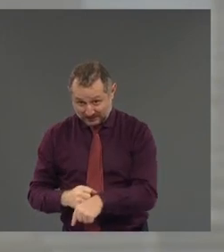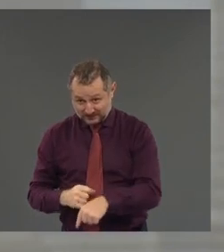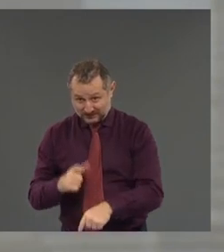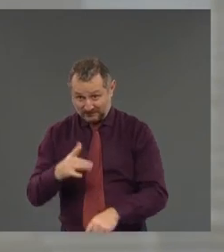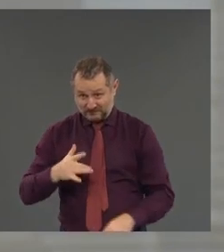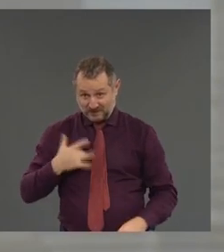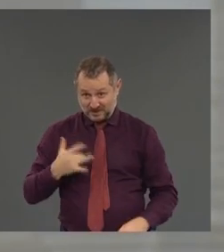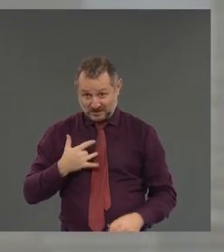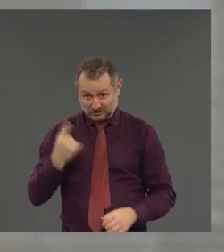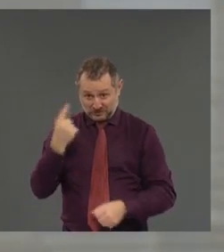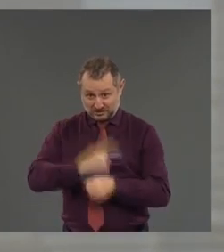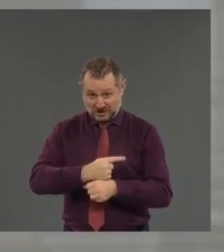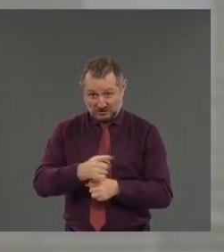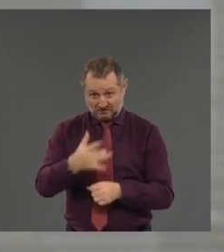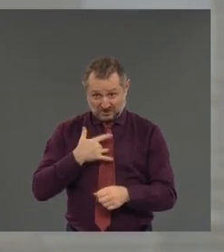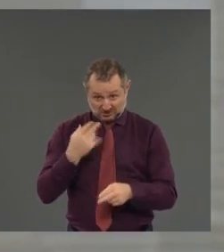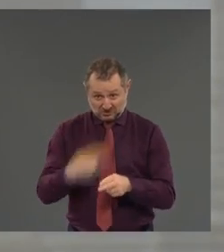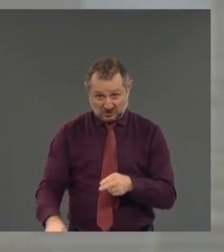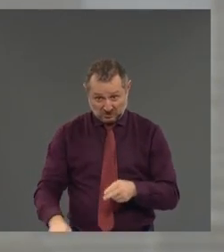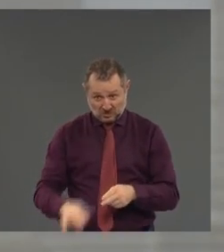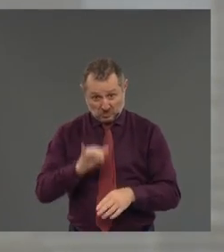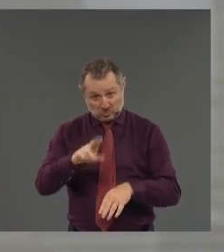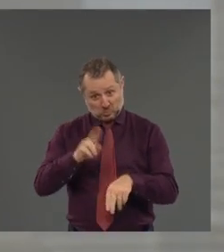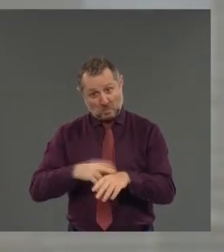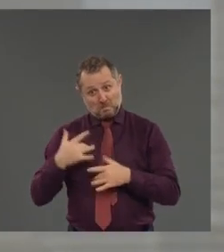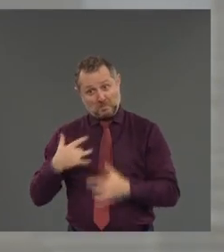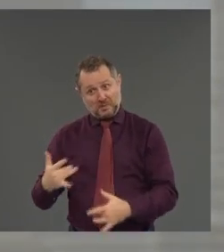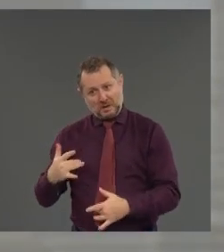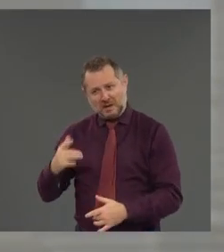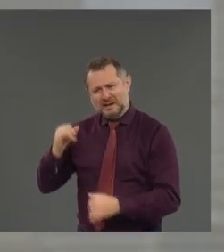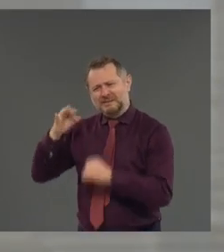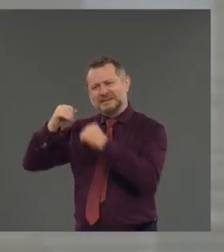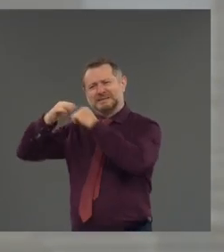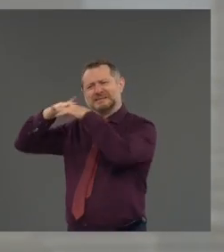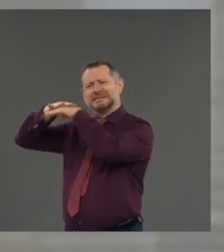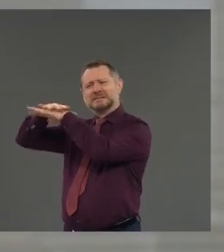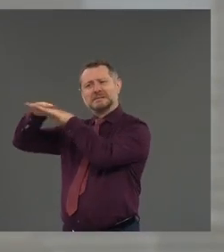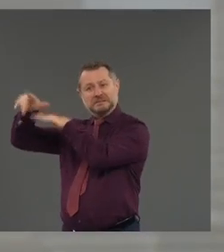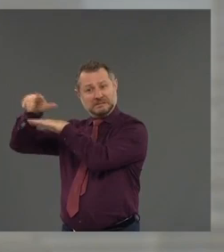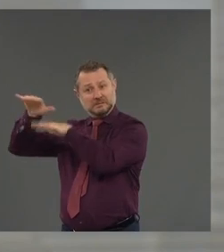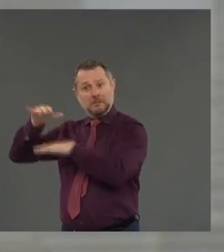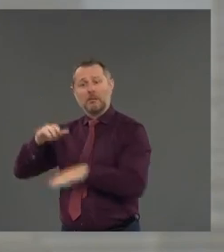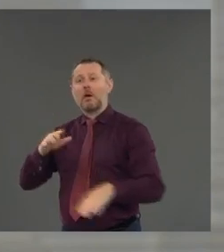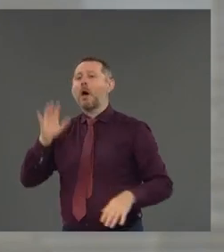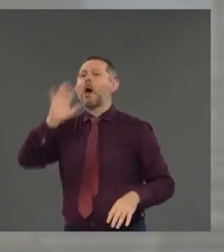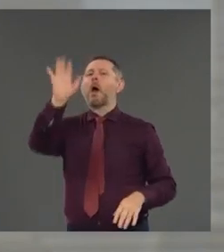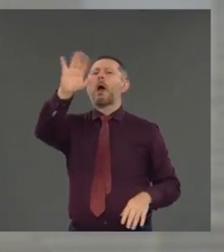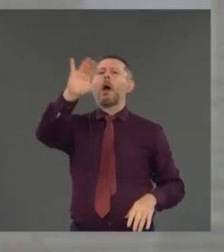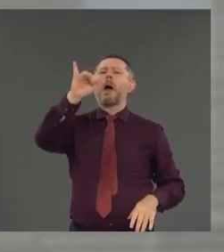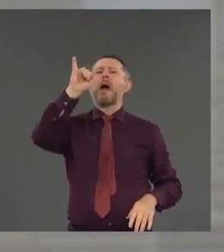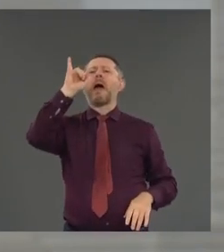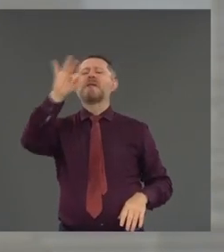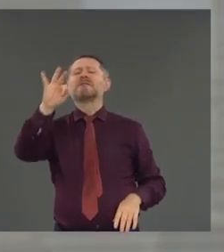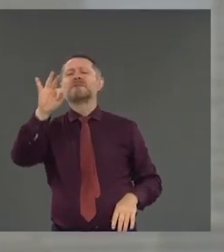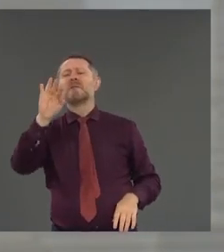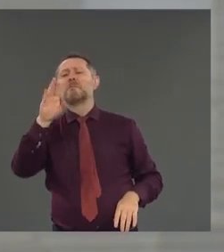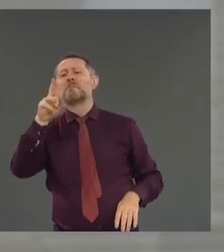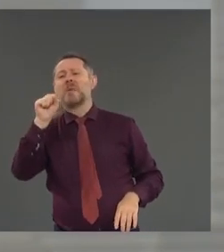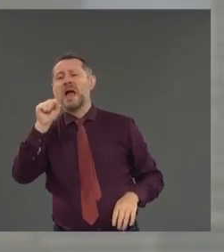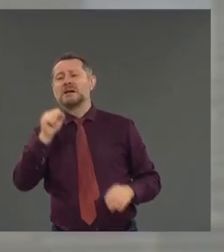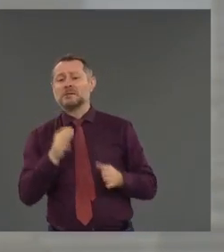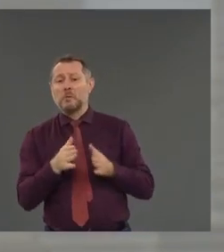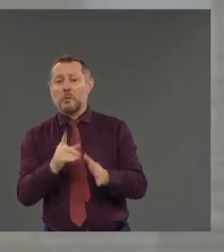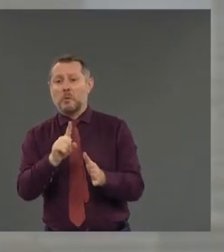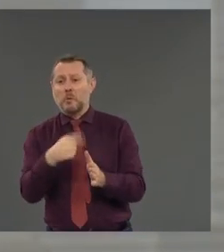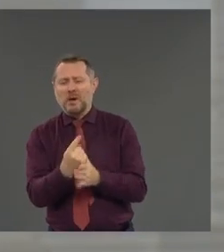is emblematic to a normal commute into this city? If I had a bus lane, then it would be a lot faster. Yeah, if, if, if, if. I'm a Queens